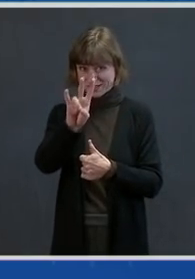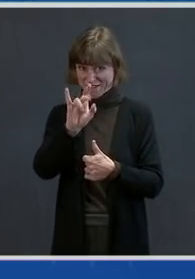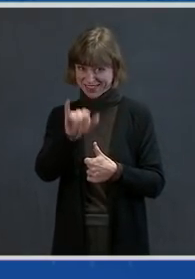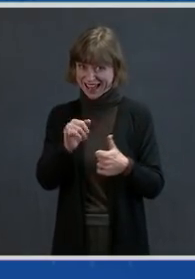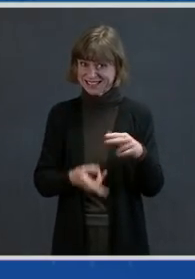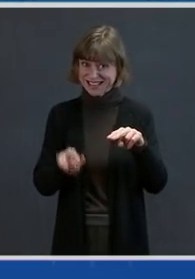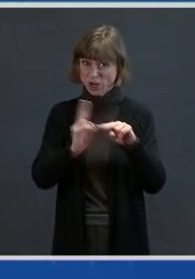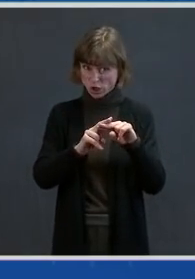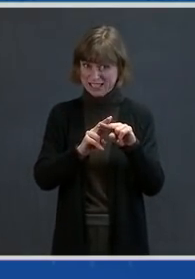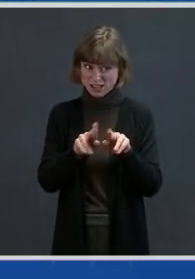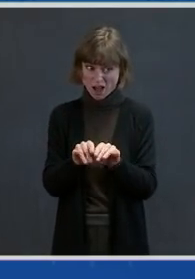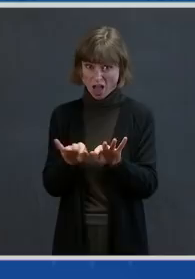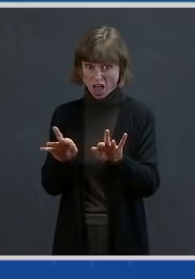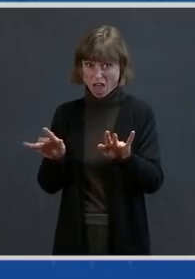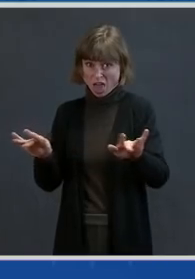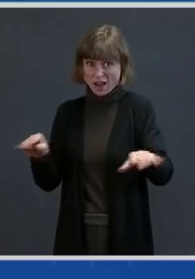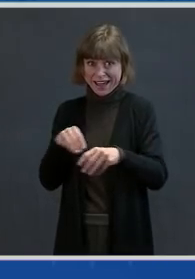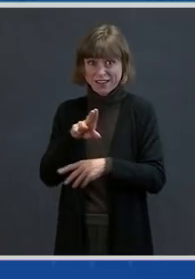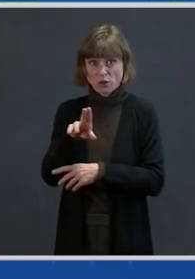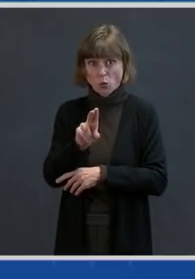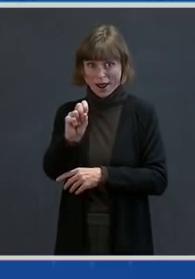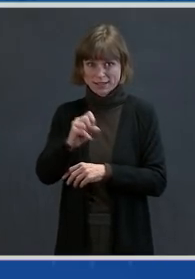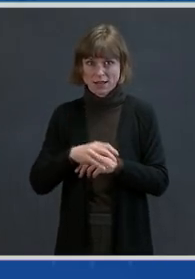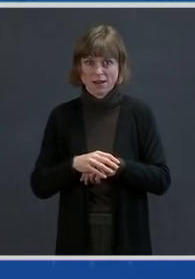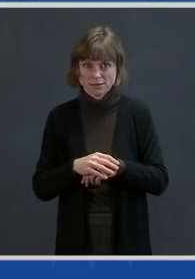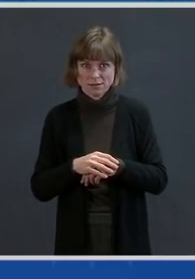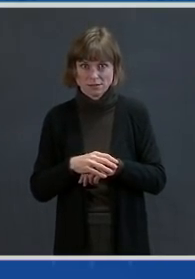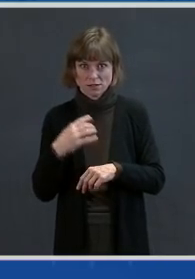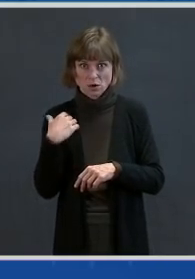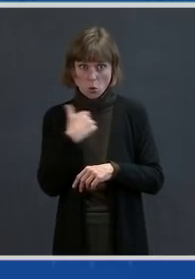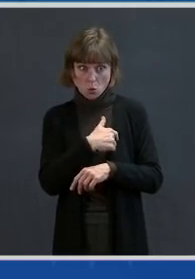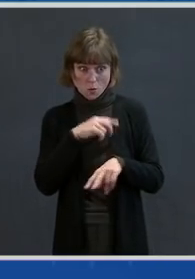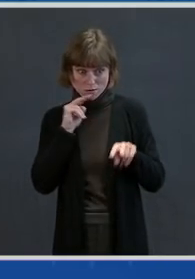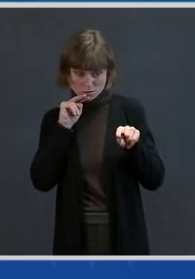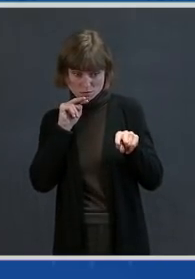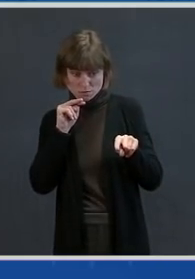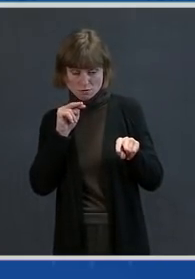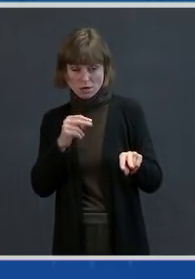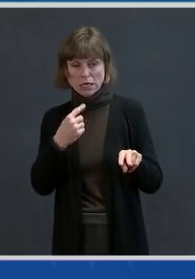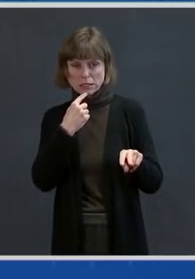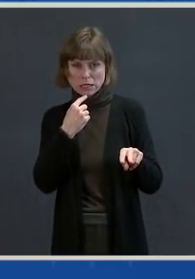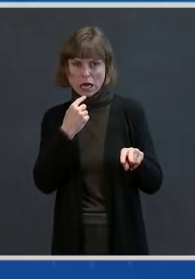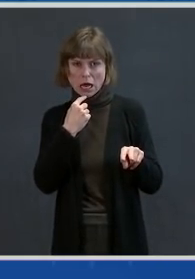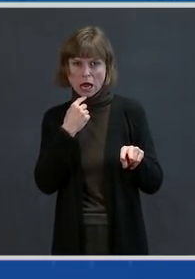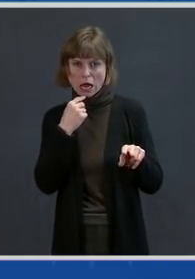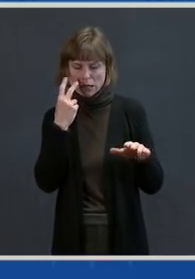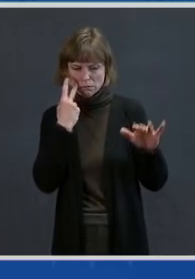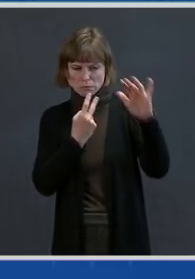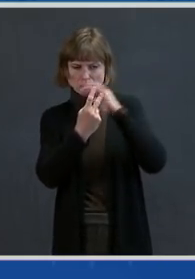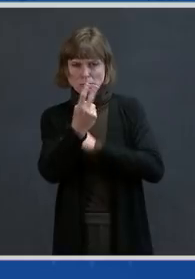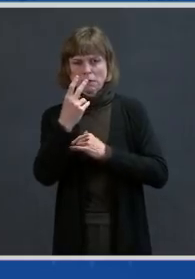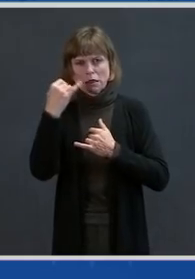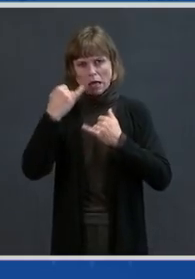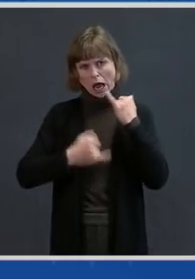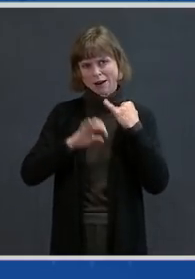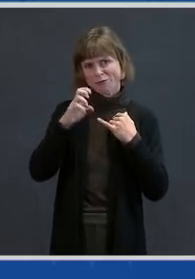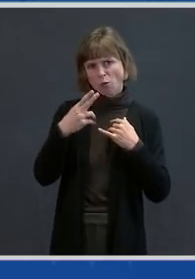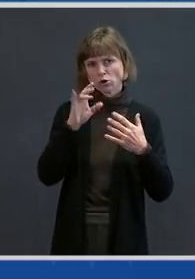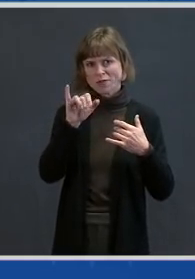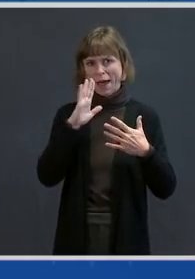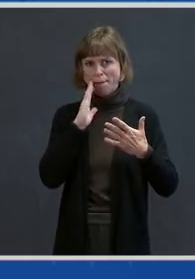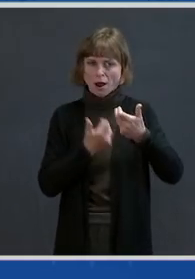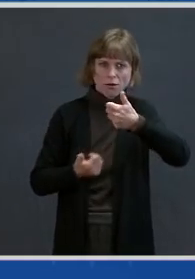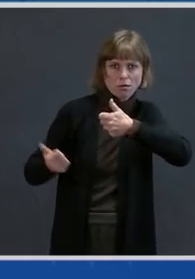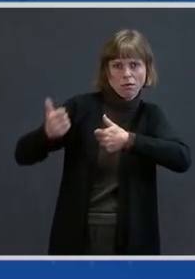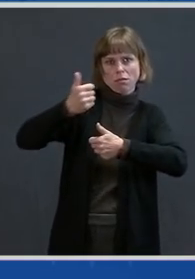in the country, with modeling telling us that, by the end of March, it might be the overwhelming candidate for